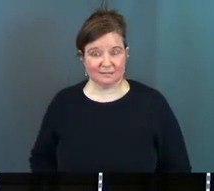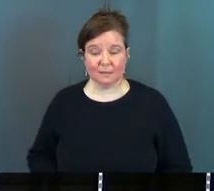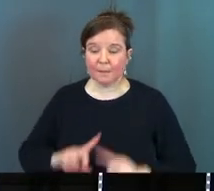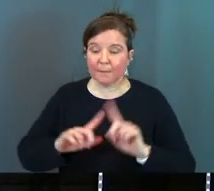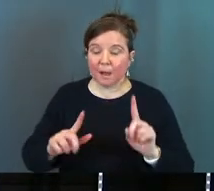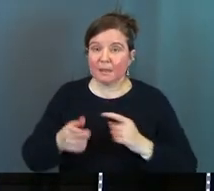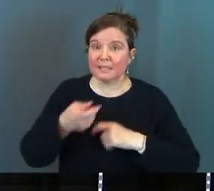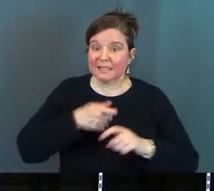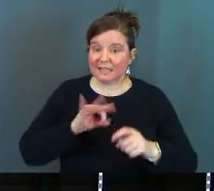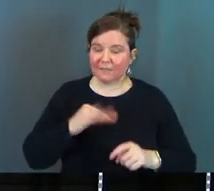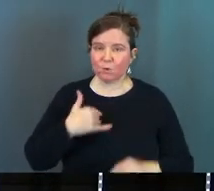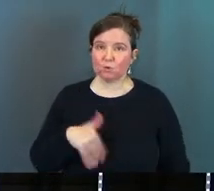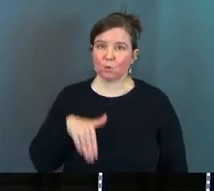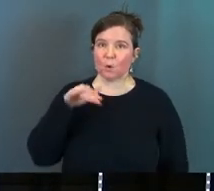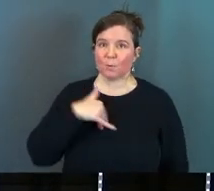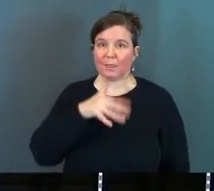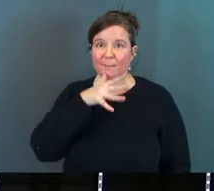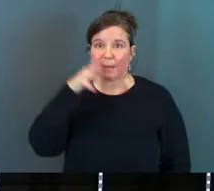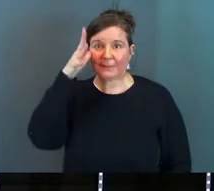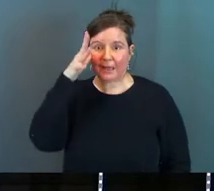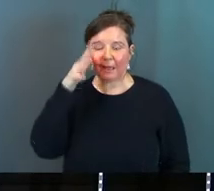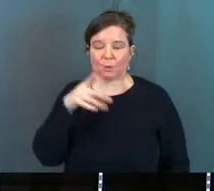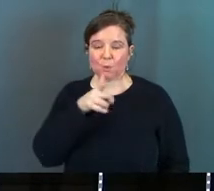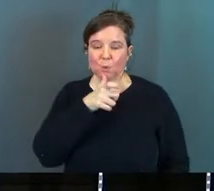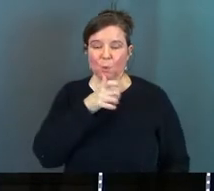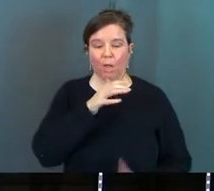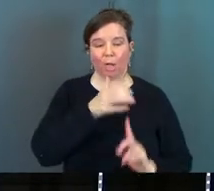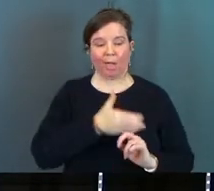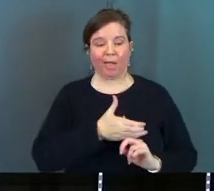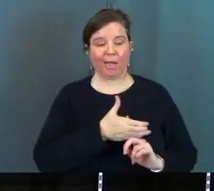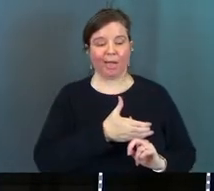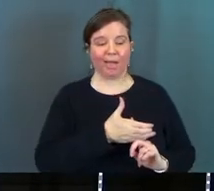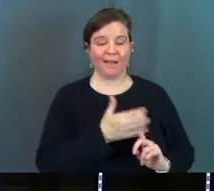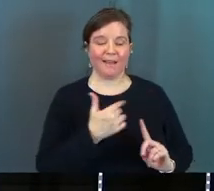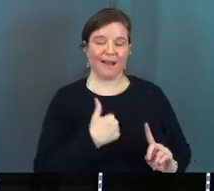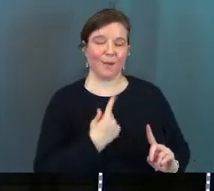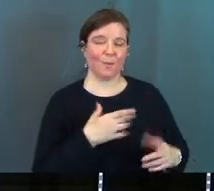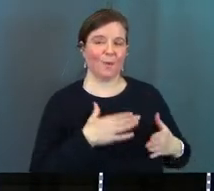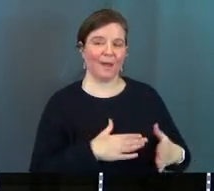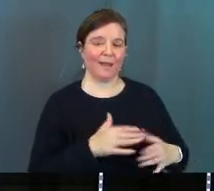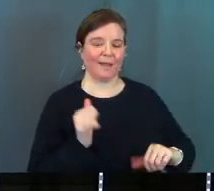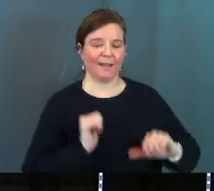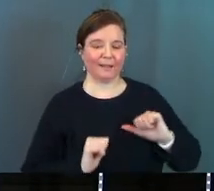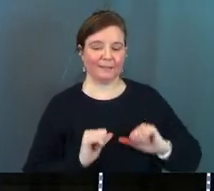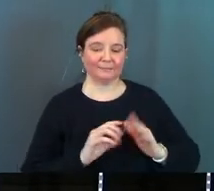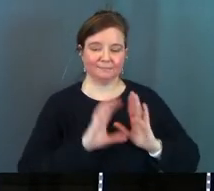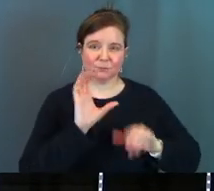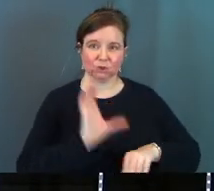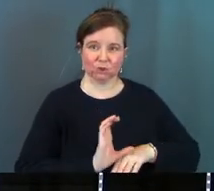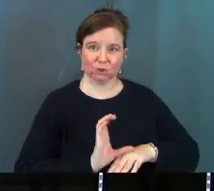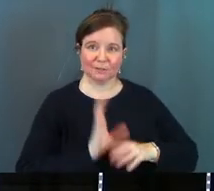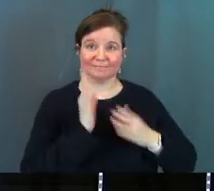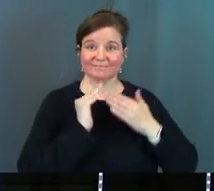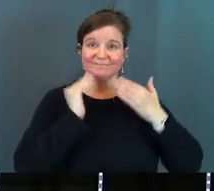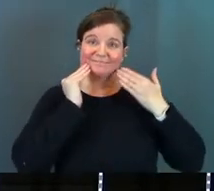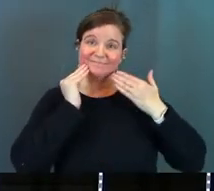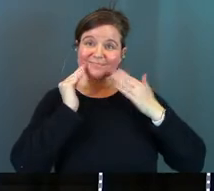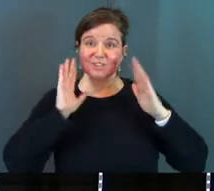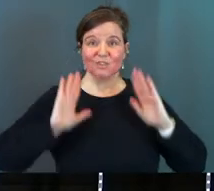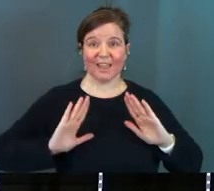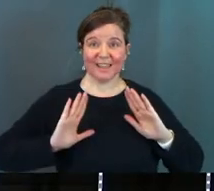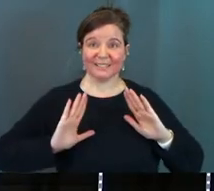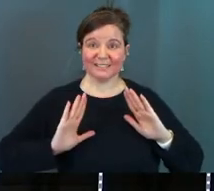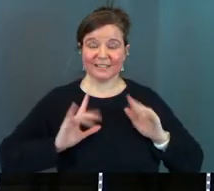but instead if you grew up with a mom and dad who acted one way when we're inside of the church building and everything's great